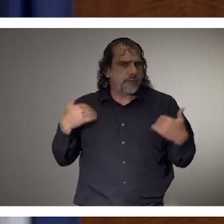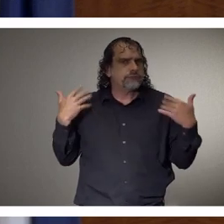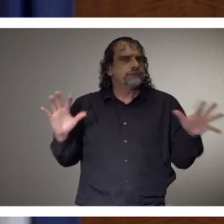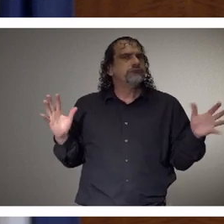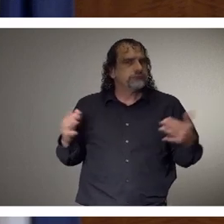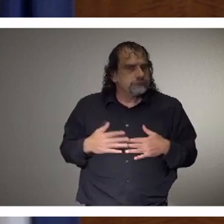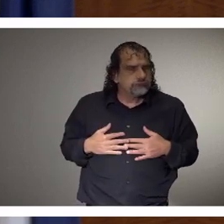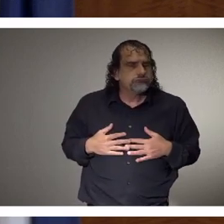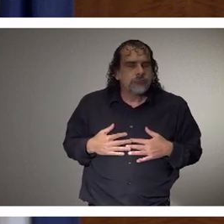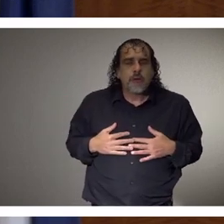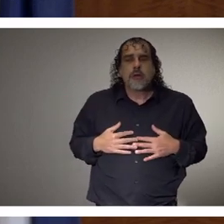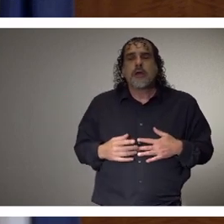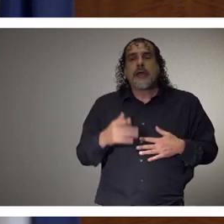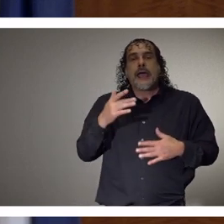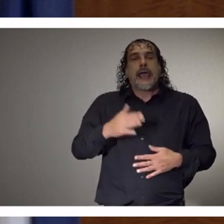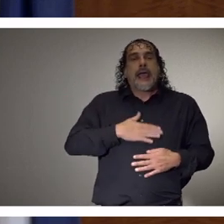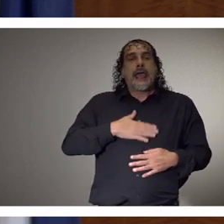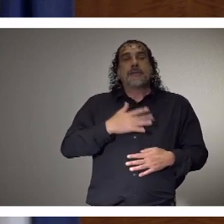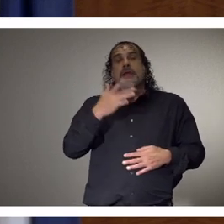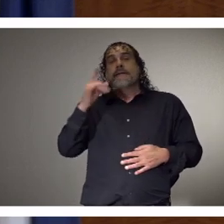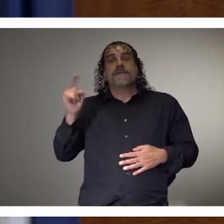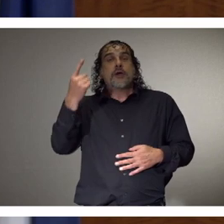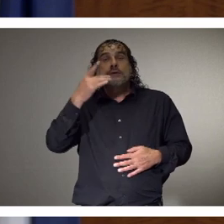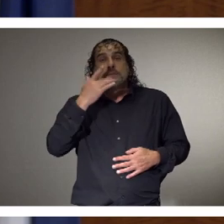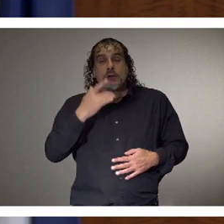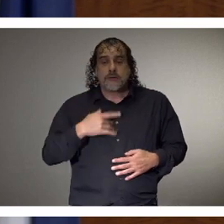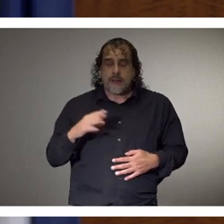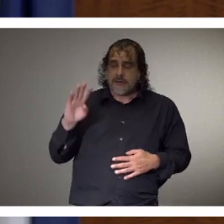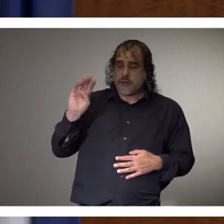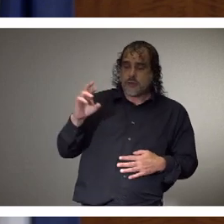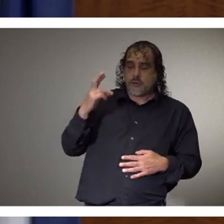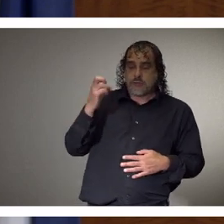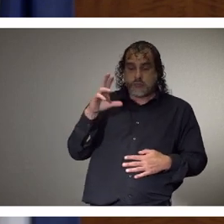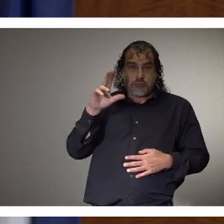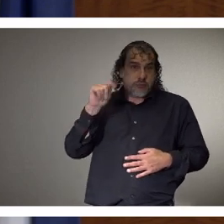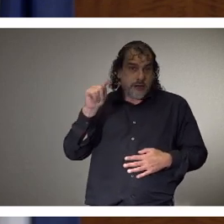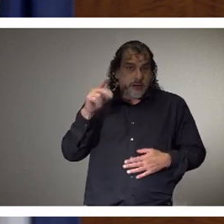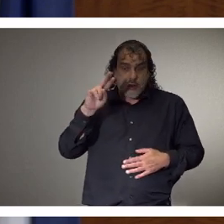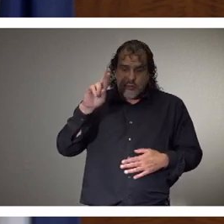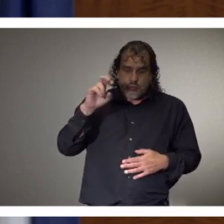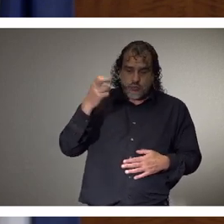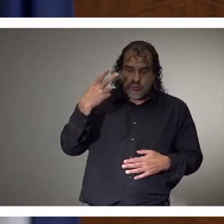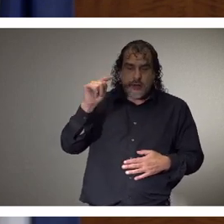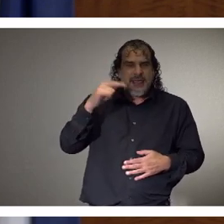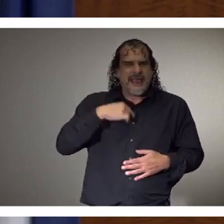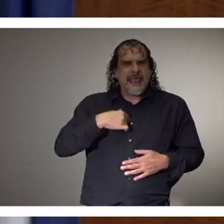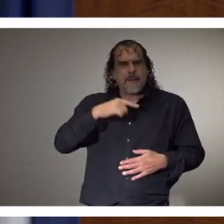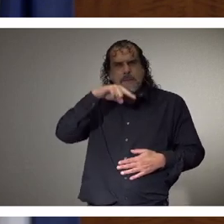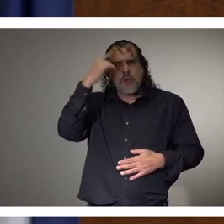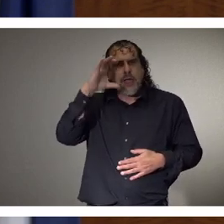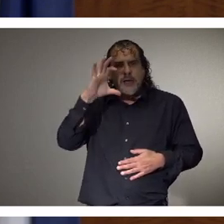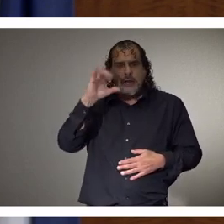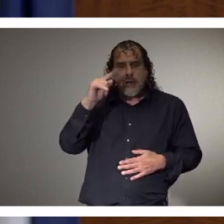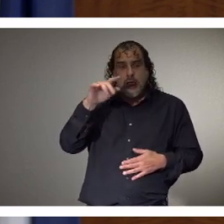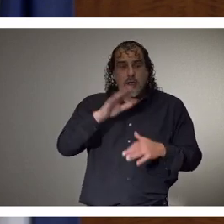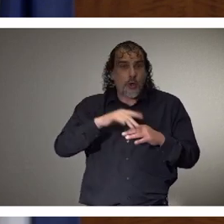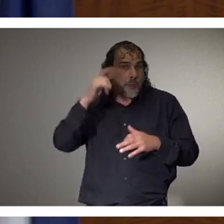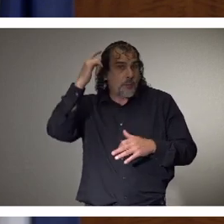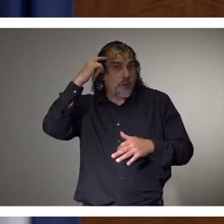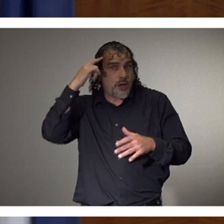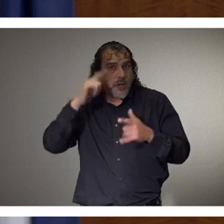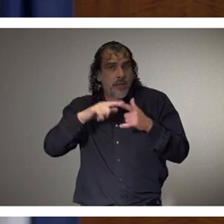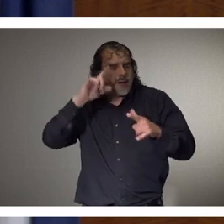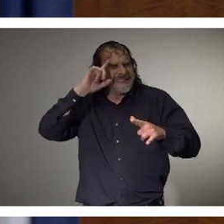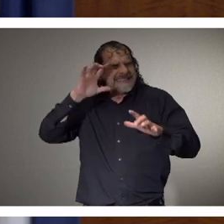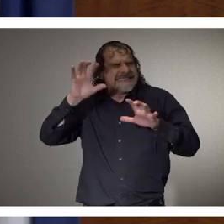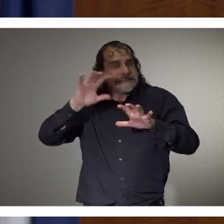Happy first birthday for Rhett from Eudora. He was born with blood clots on his brain and experiences seizures, but he continues